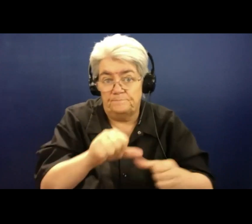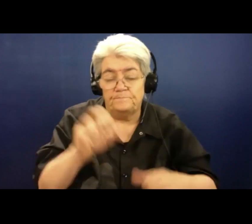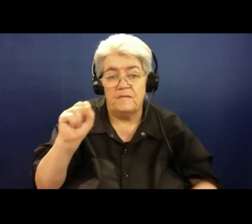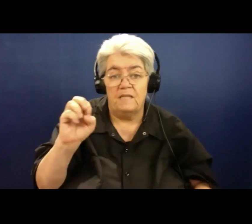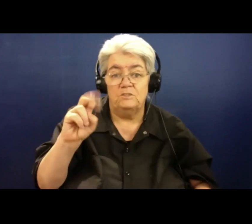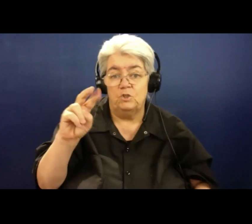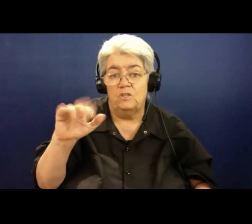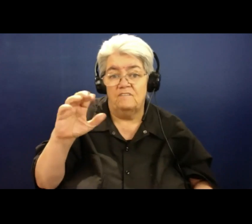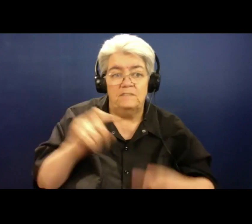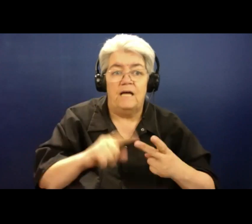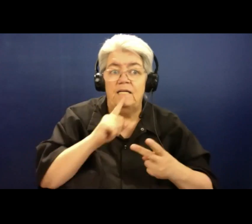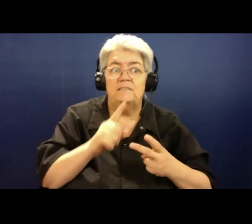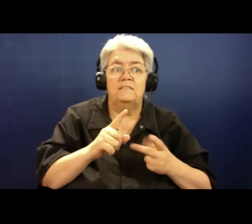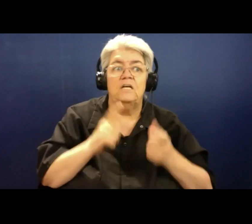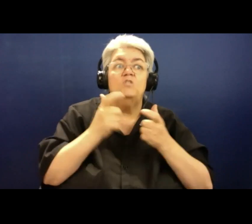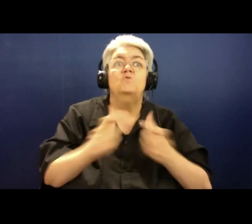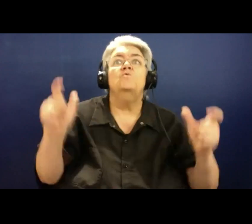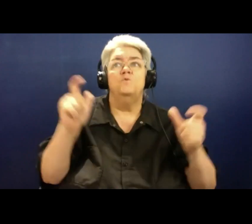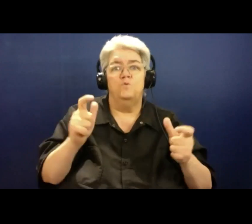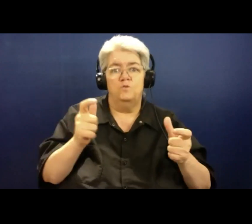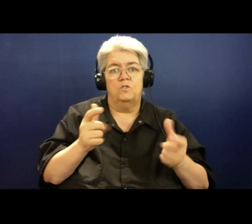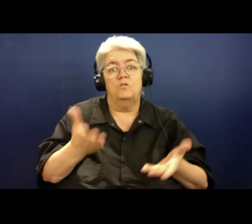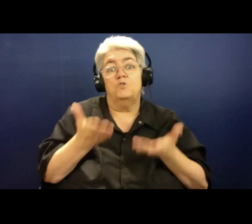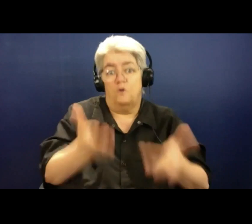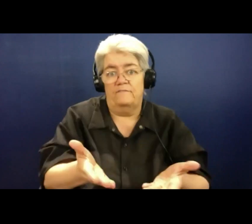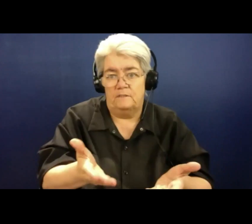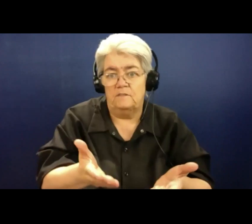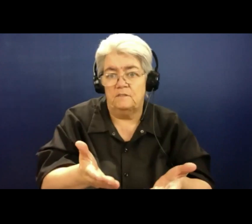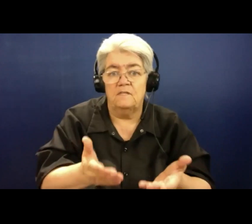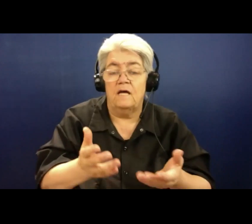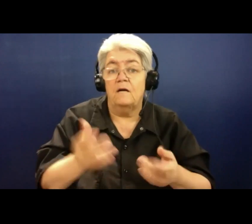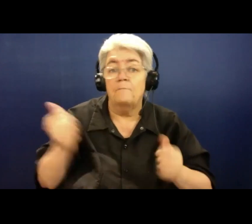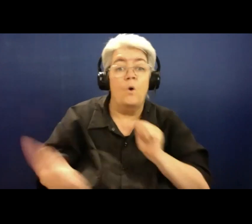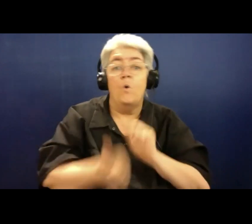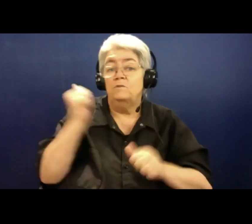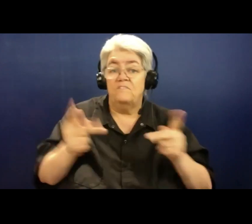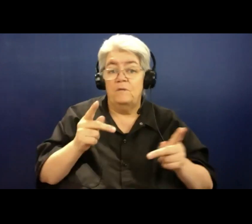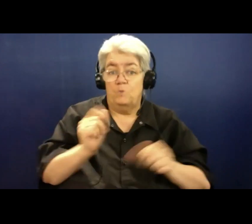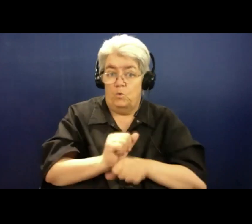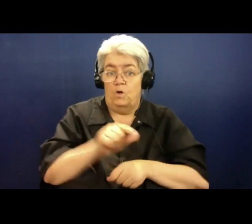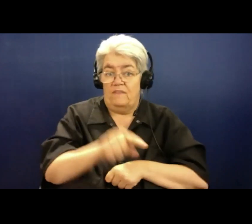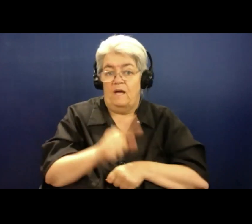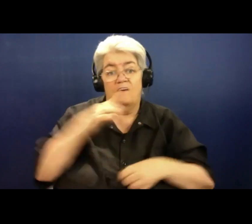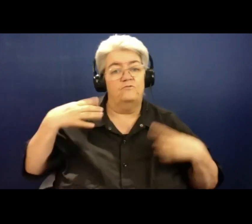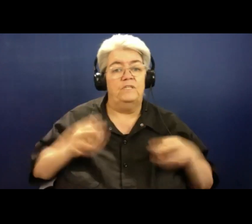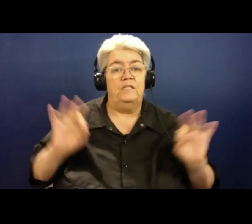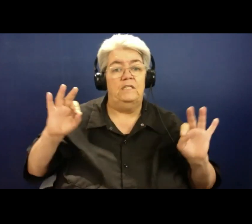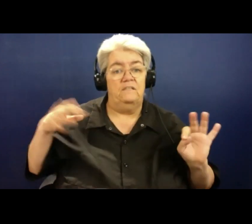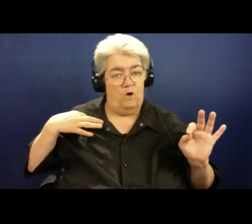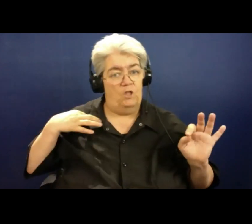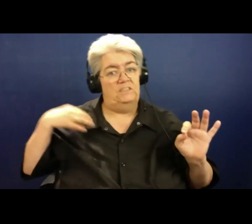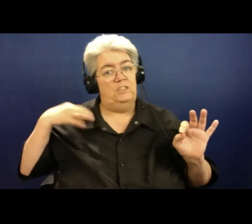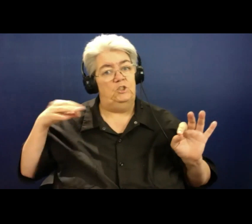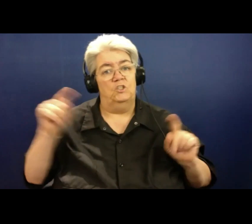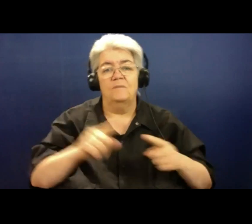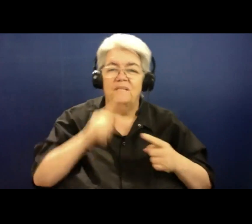service that over the years has been volunteered staffed. But in the last 10 years, we've had to move to a